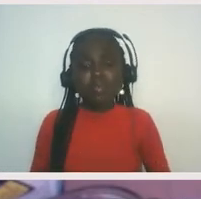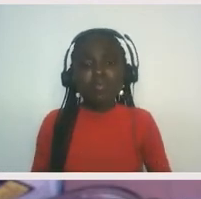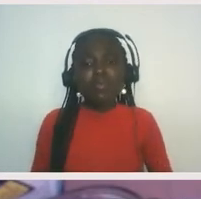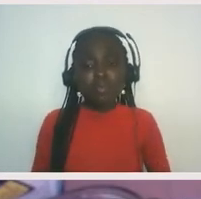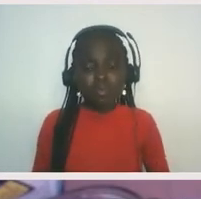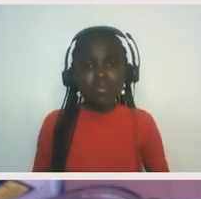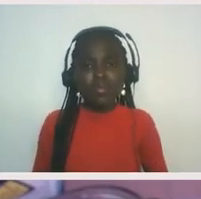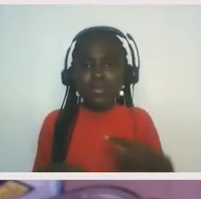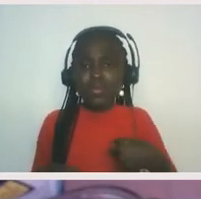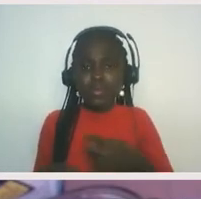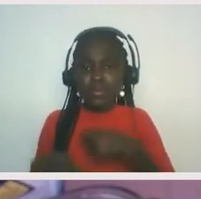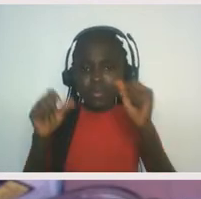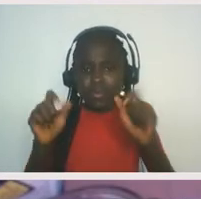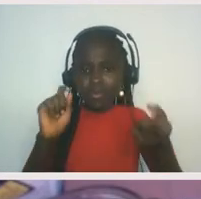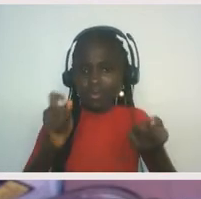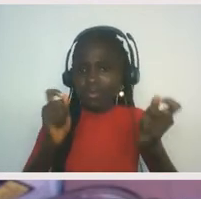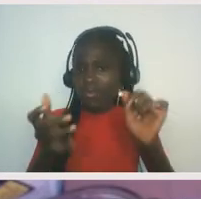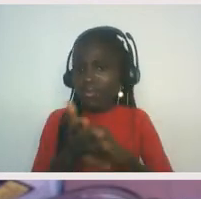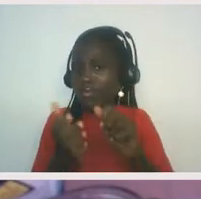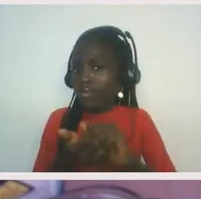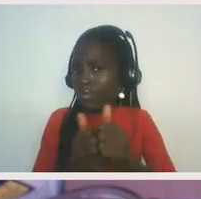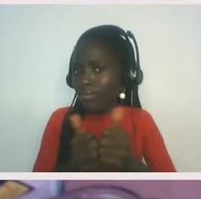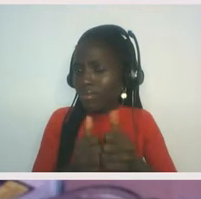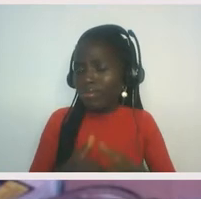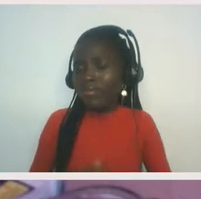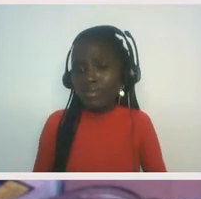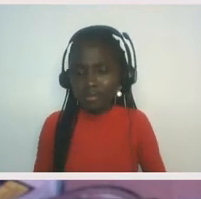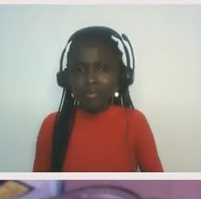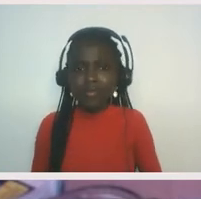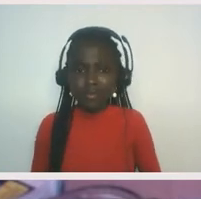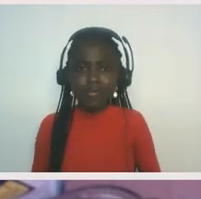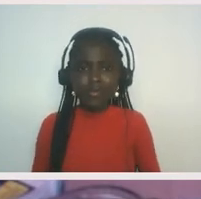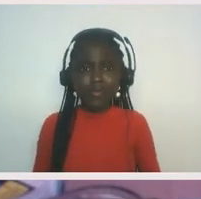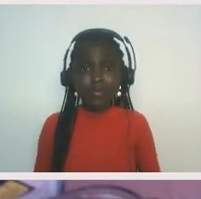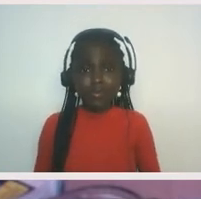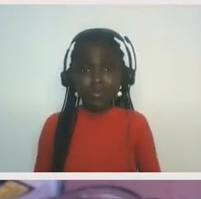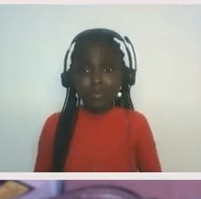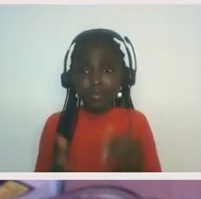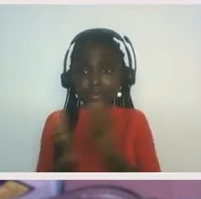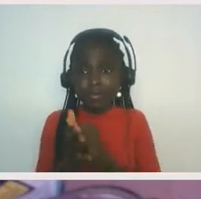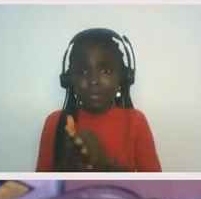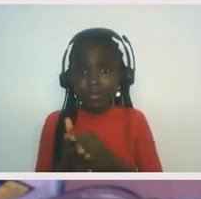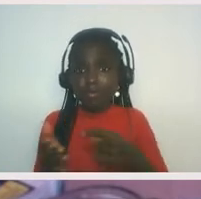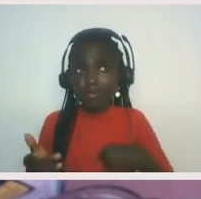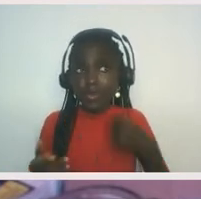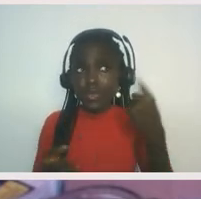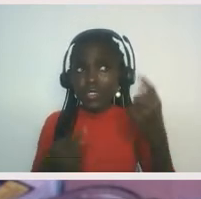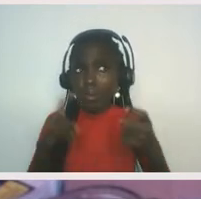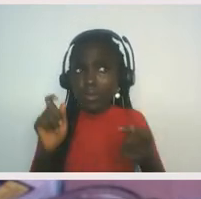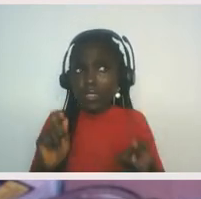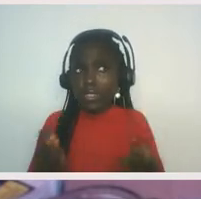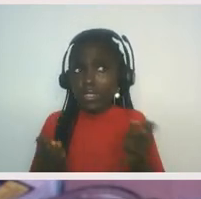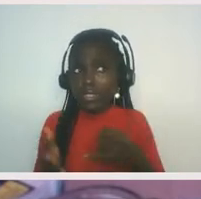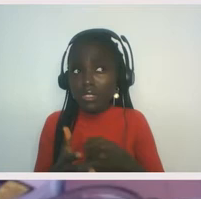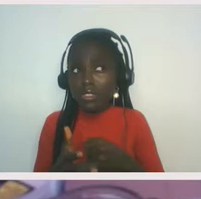how do we change that? It was really, it was really understanding that we have to change it, that, uh,